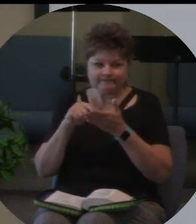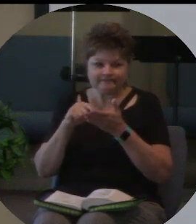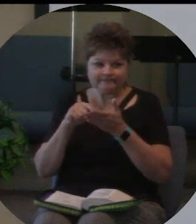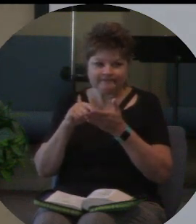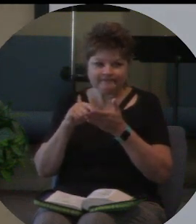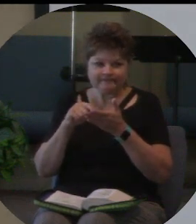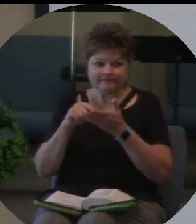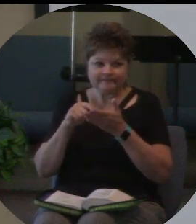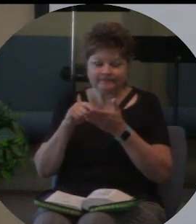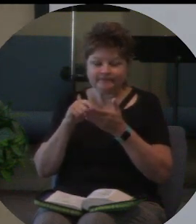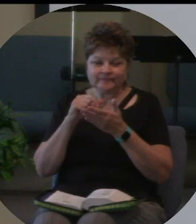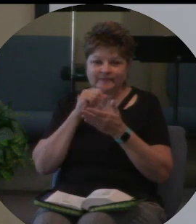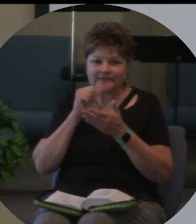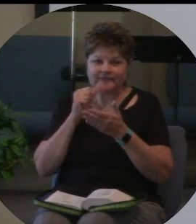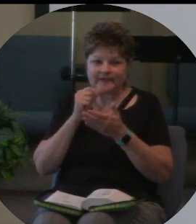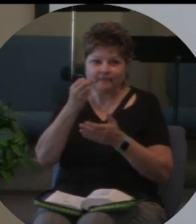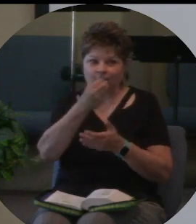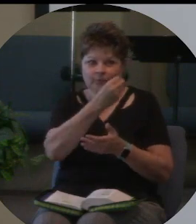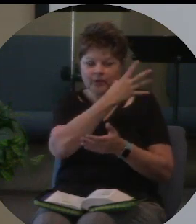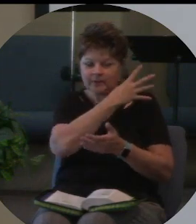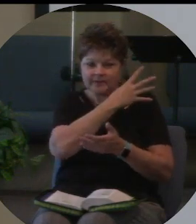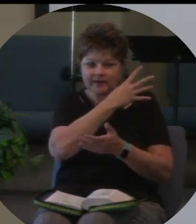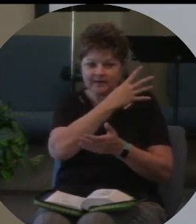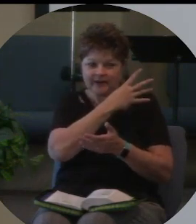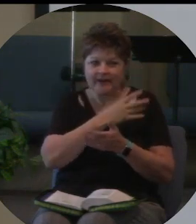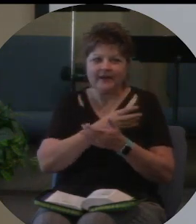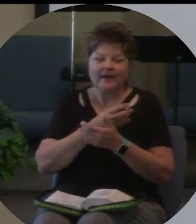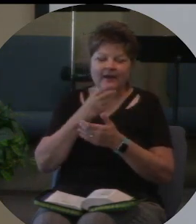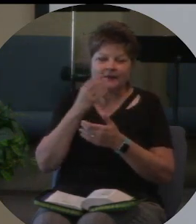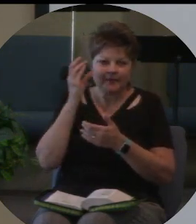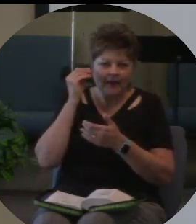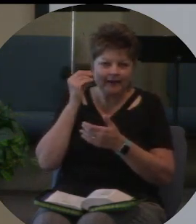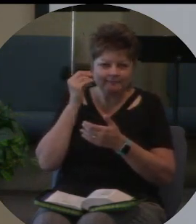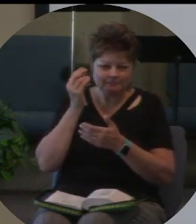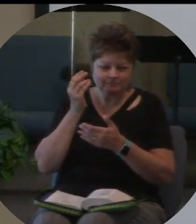I didn't have them put it up there. I figure you can remember it.